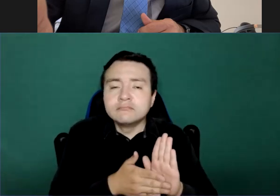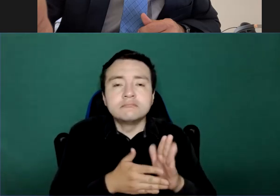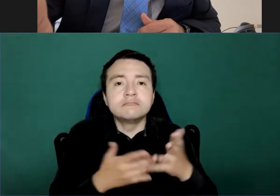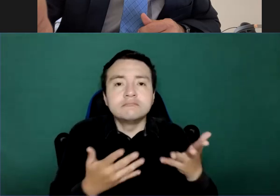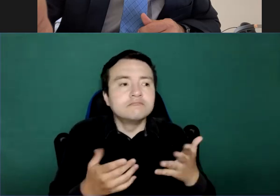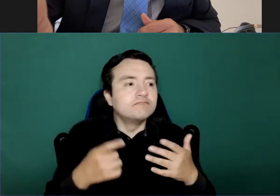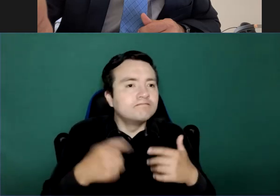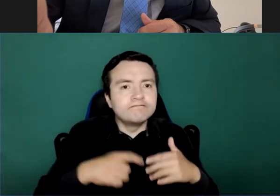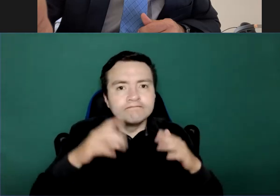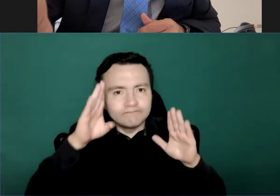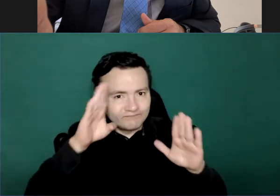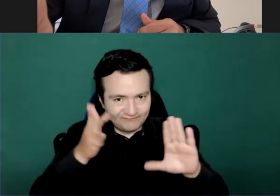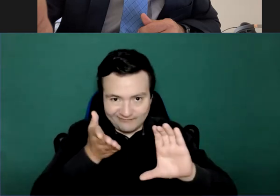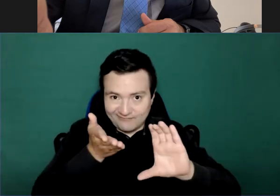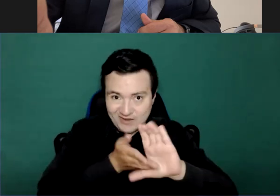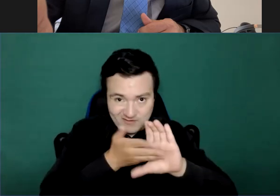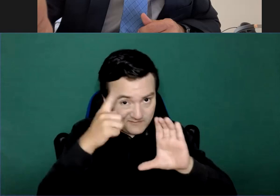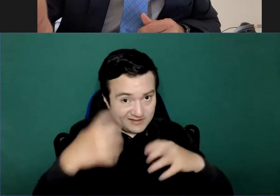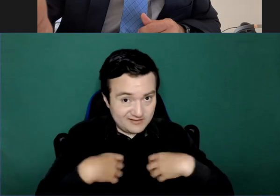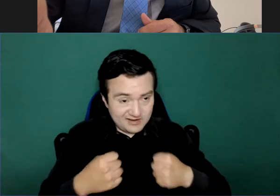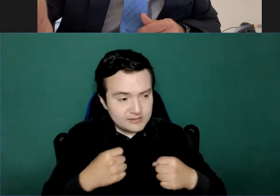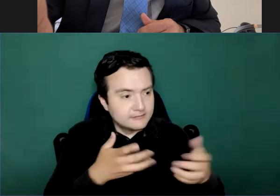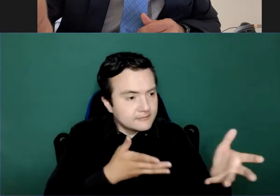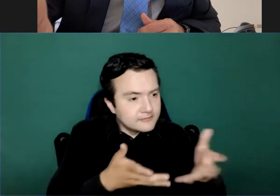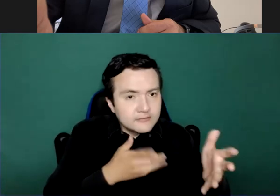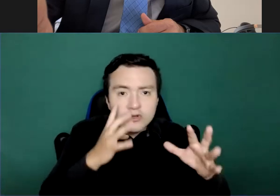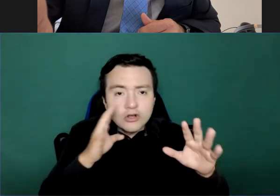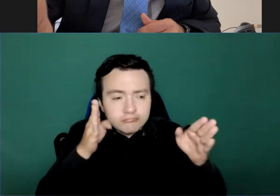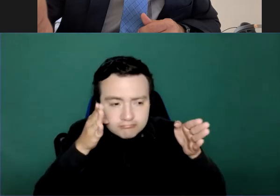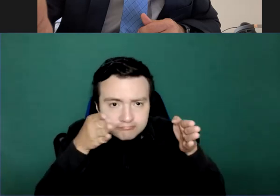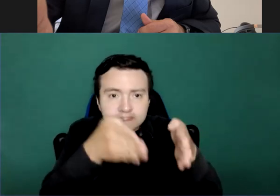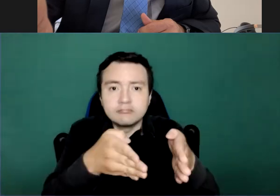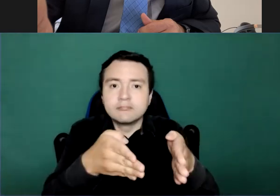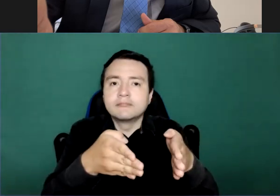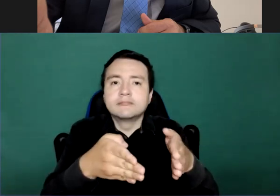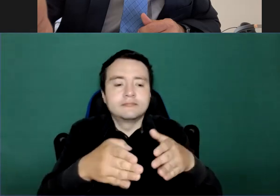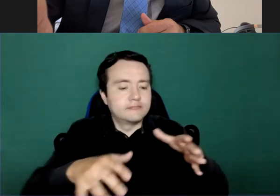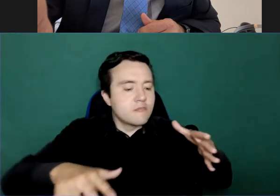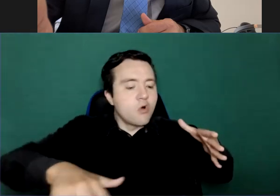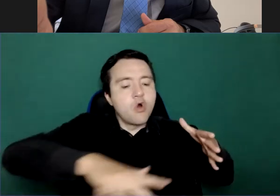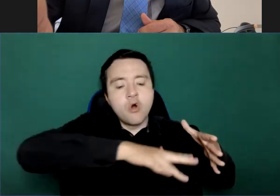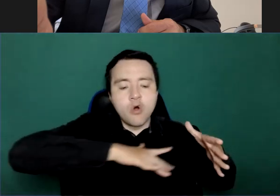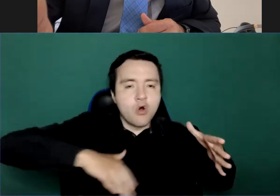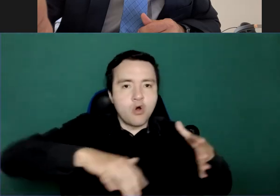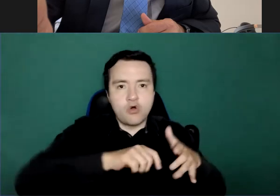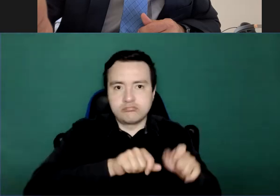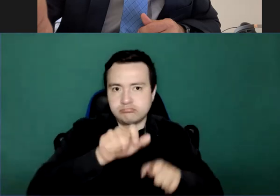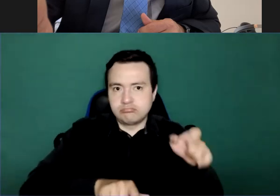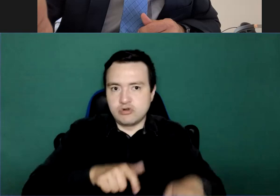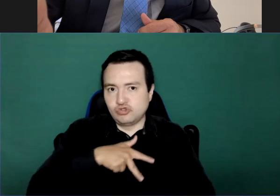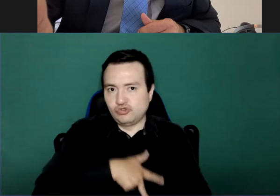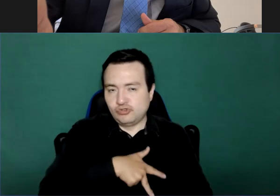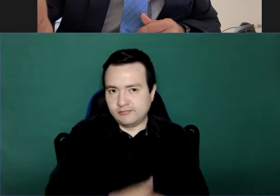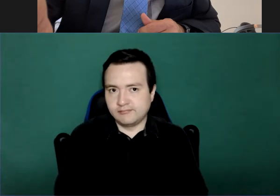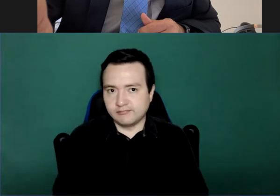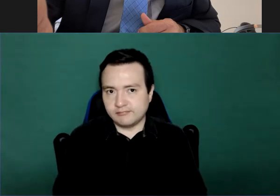and care for the mental health of all. This policy brief highlighted mental health as an essential component of the national preparedness and response